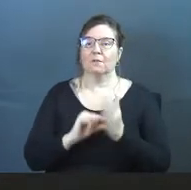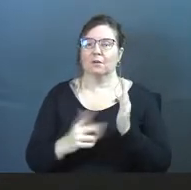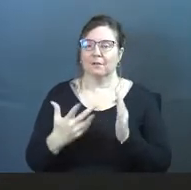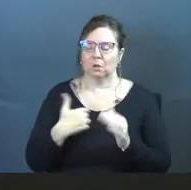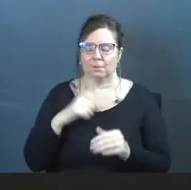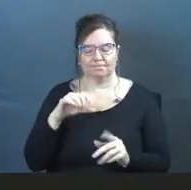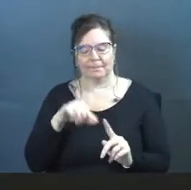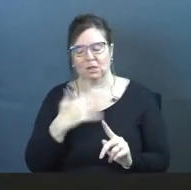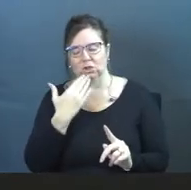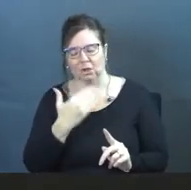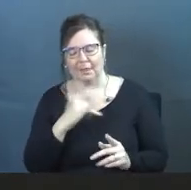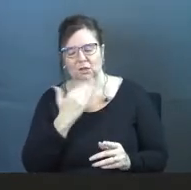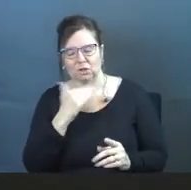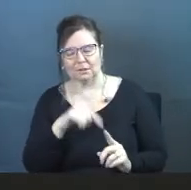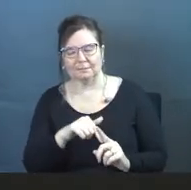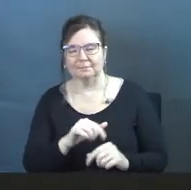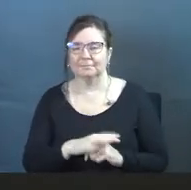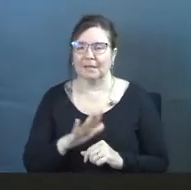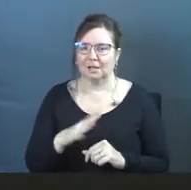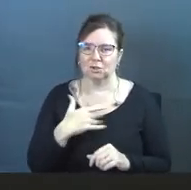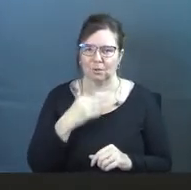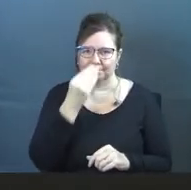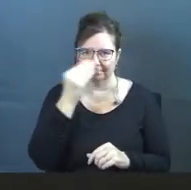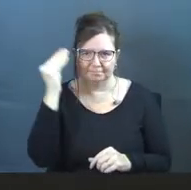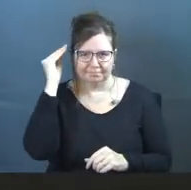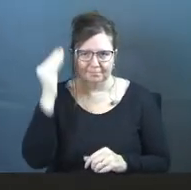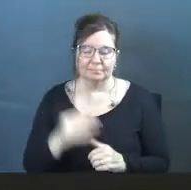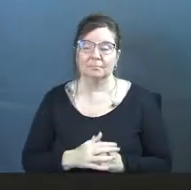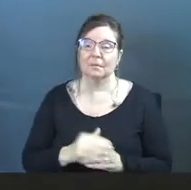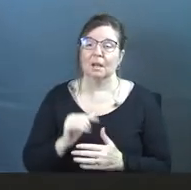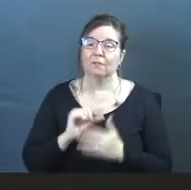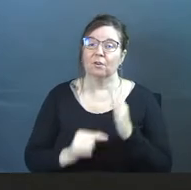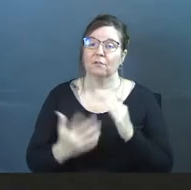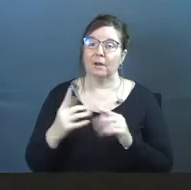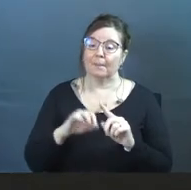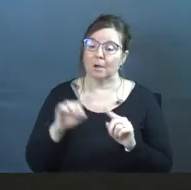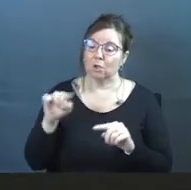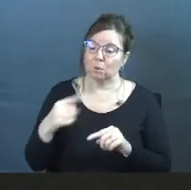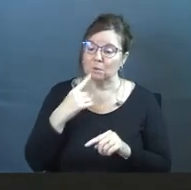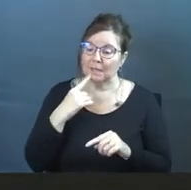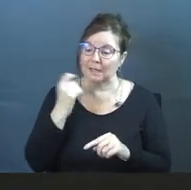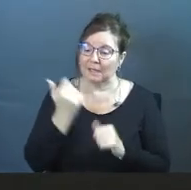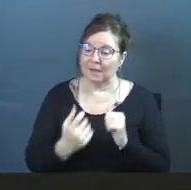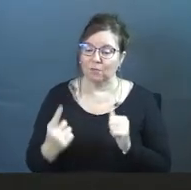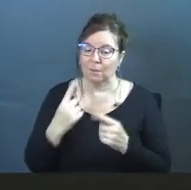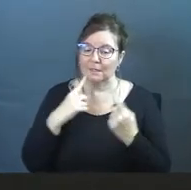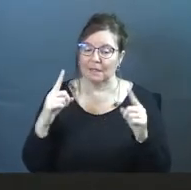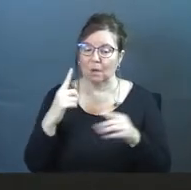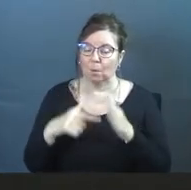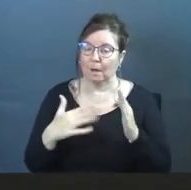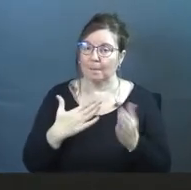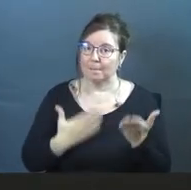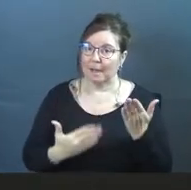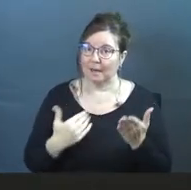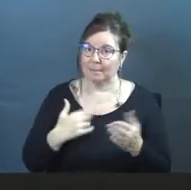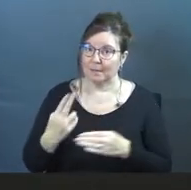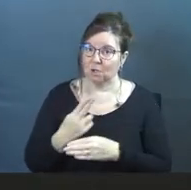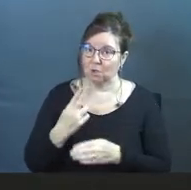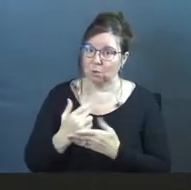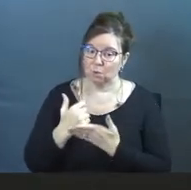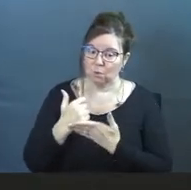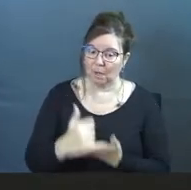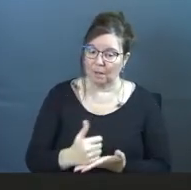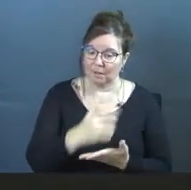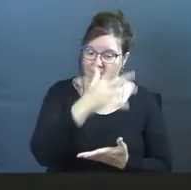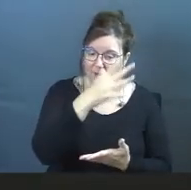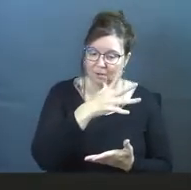you were like, that's good. That's good. That's your takeaway. Verse five, but you say that if anyone declares what might have been used to help